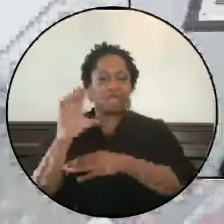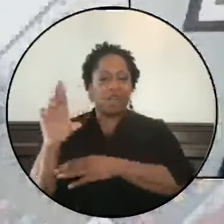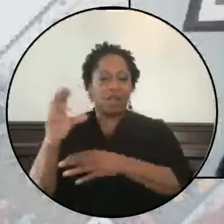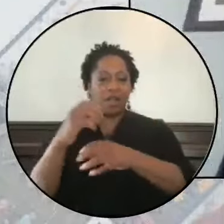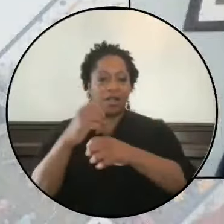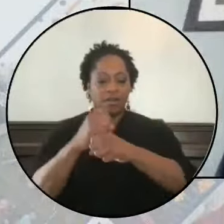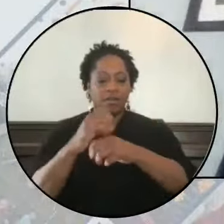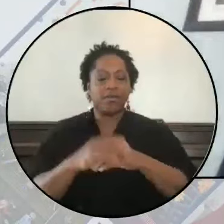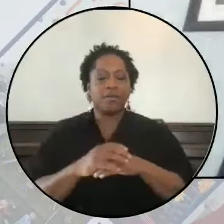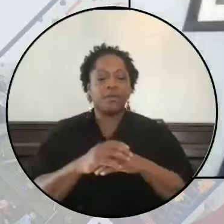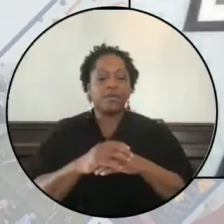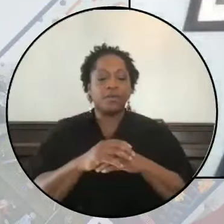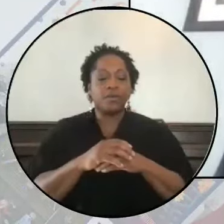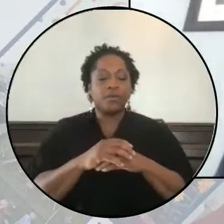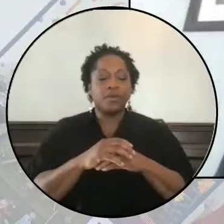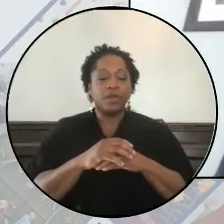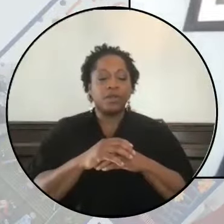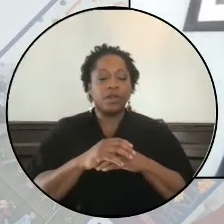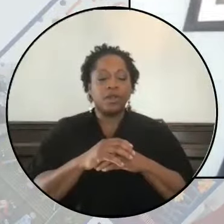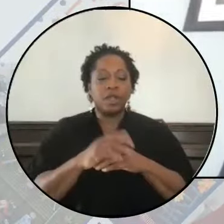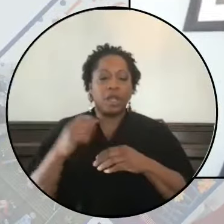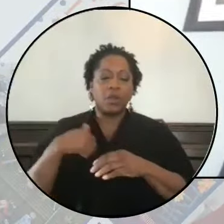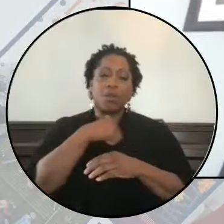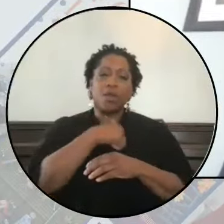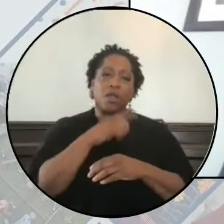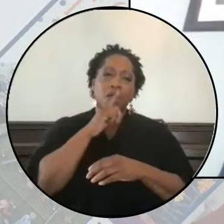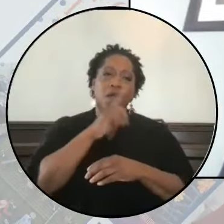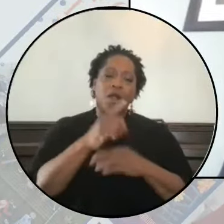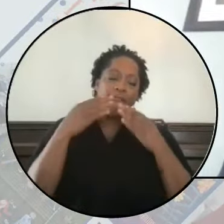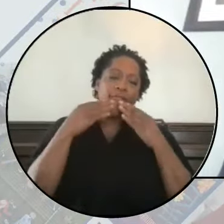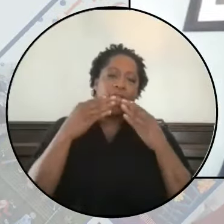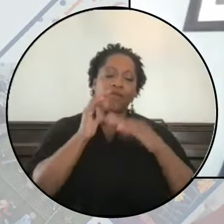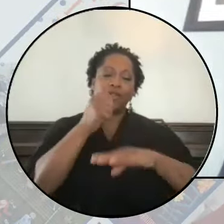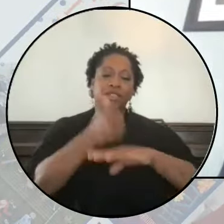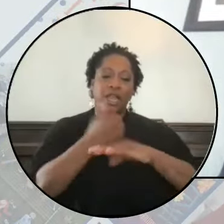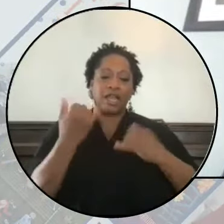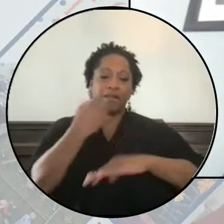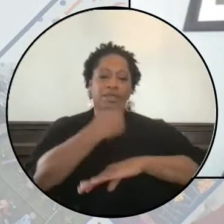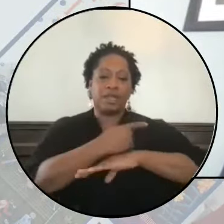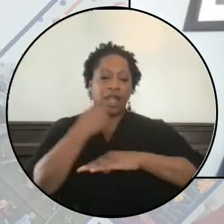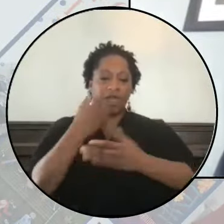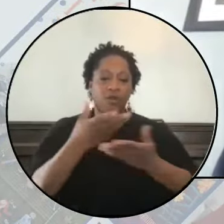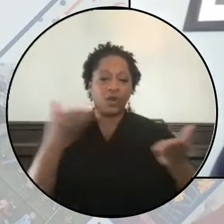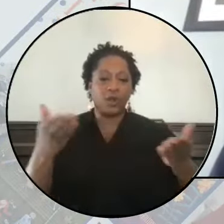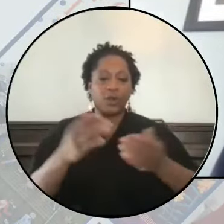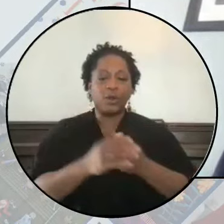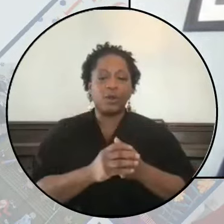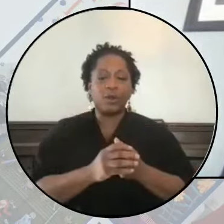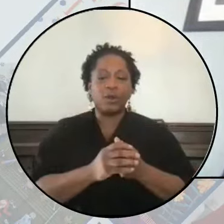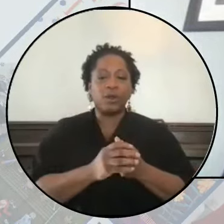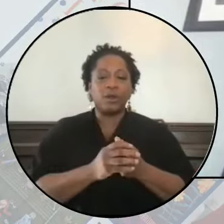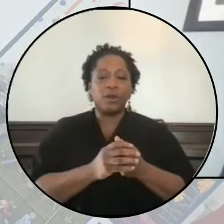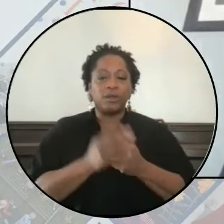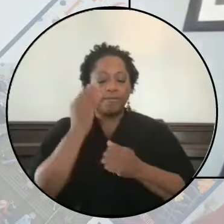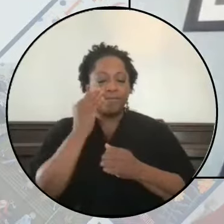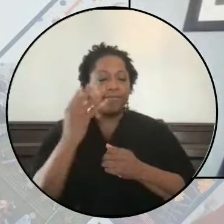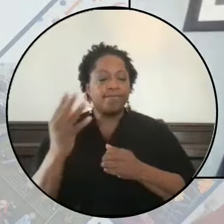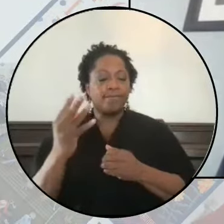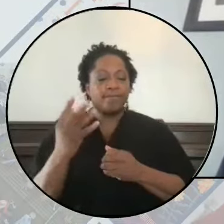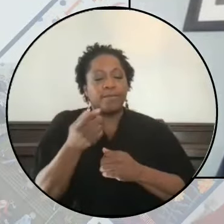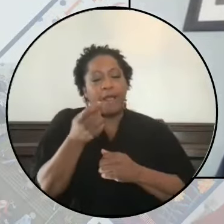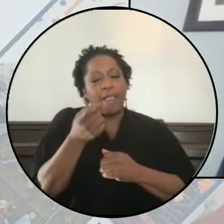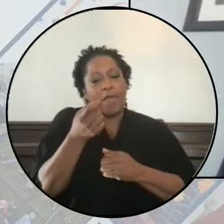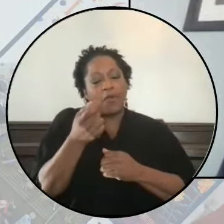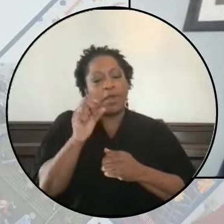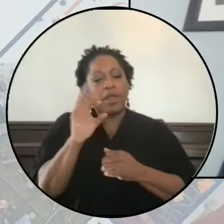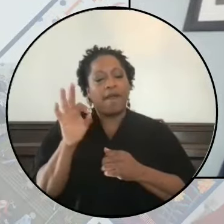We are grateful to be putting this on for you today. I just want to do a little bit